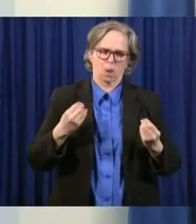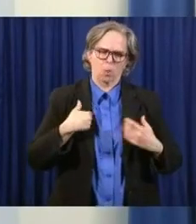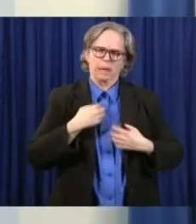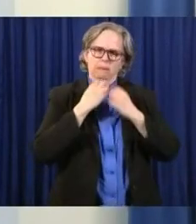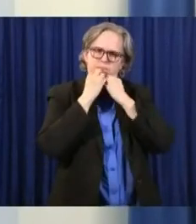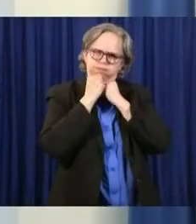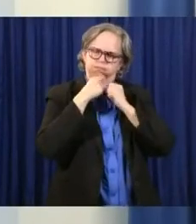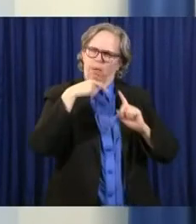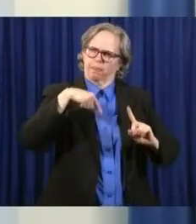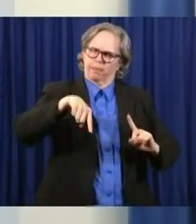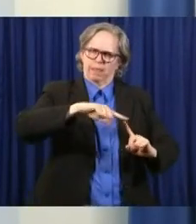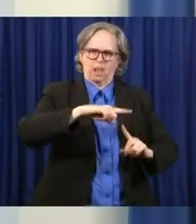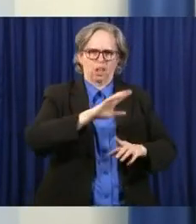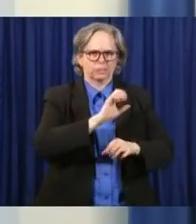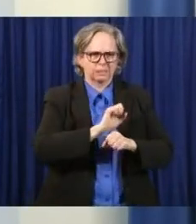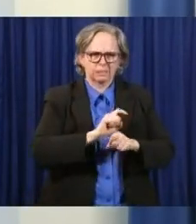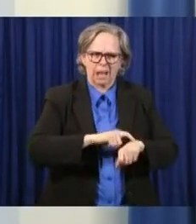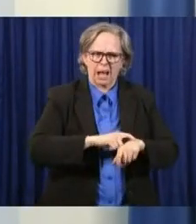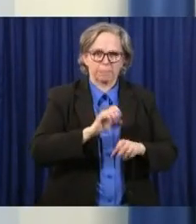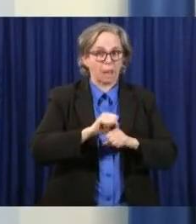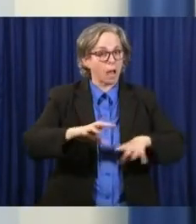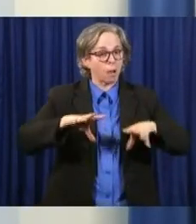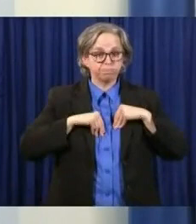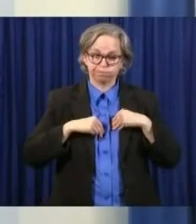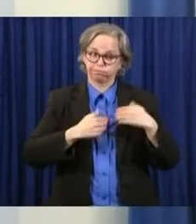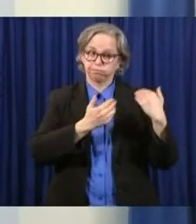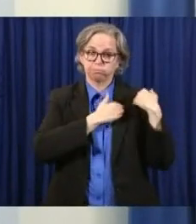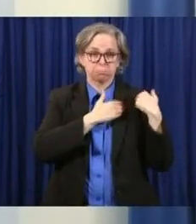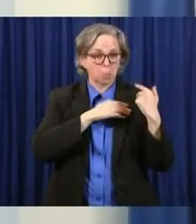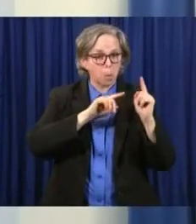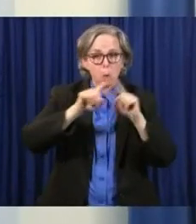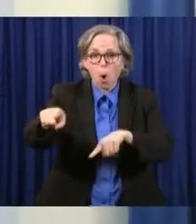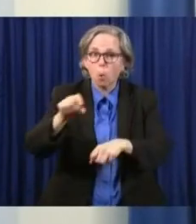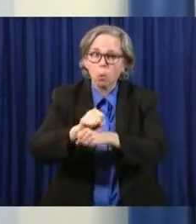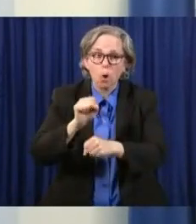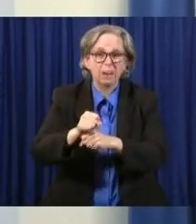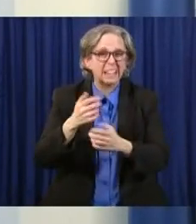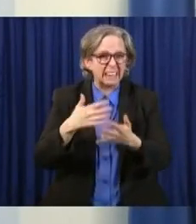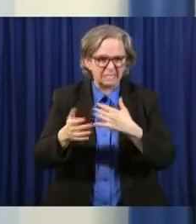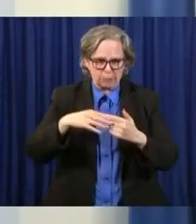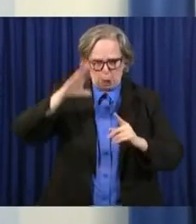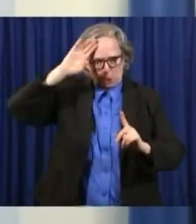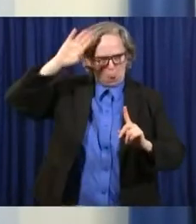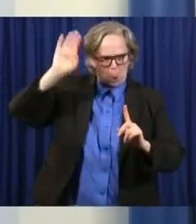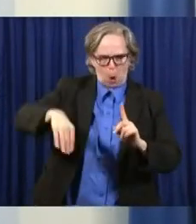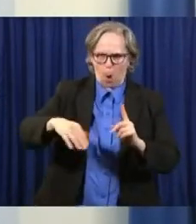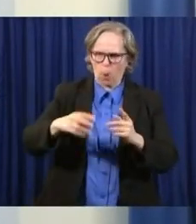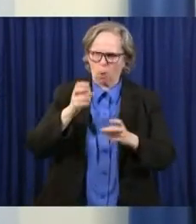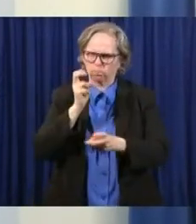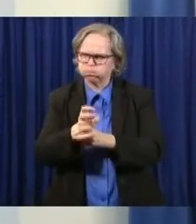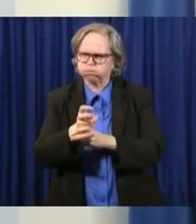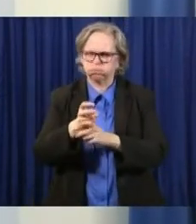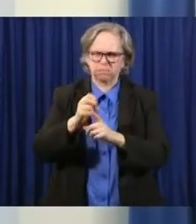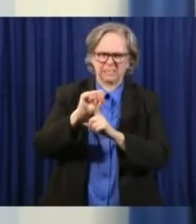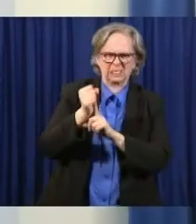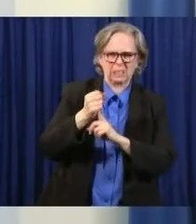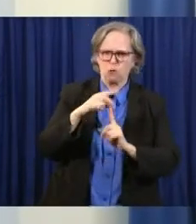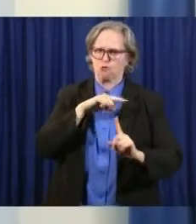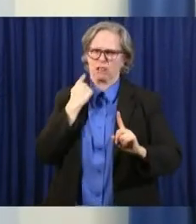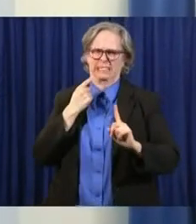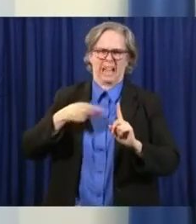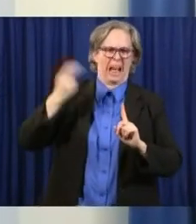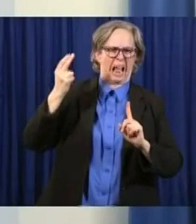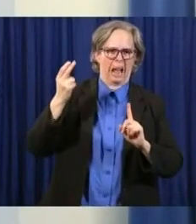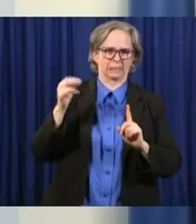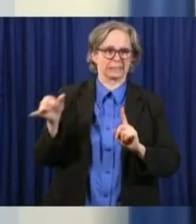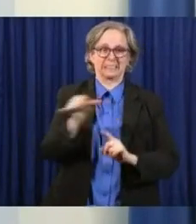too, because they go to work and they keep doing the work, knowing that it's a tougher situation, just like our health care workers. But we are